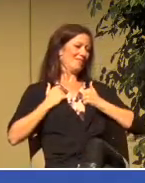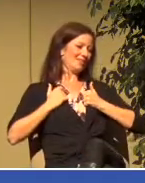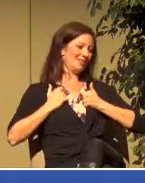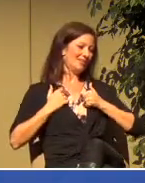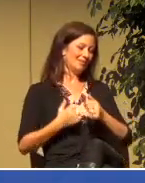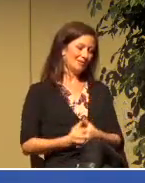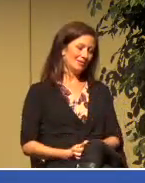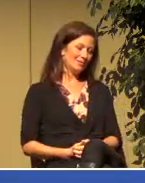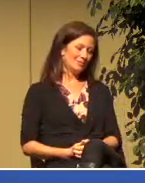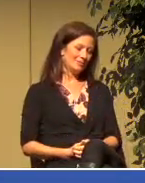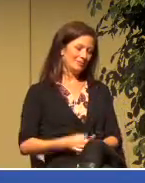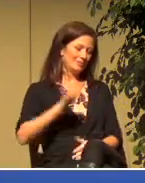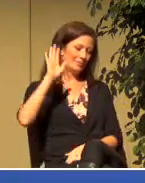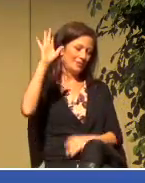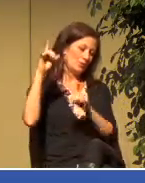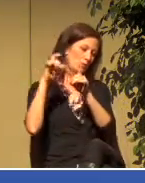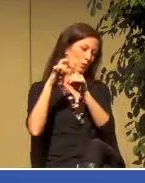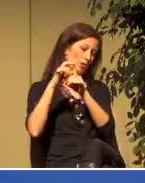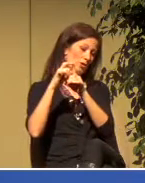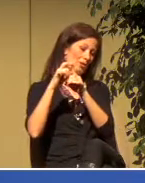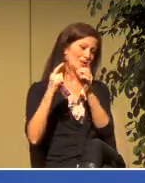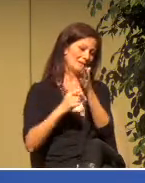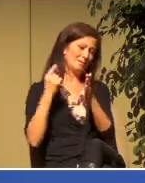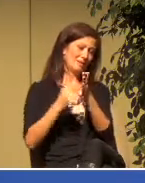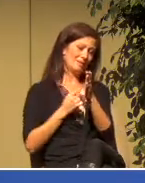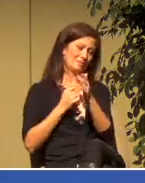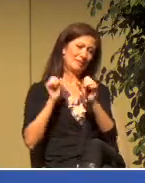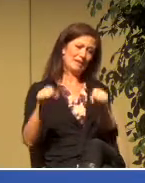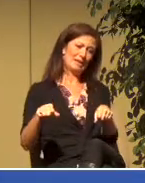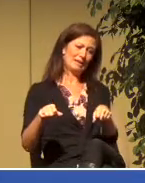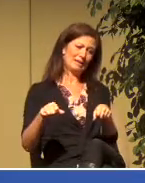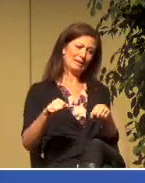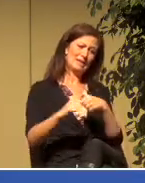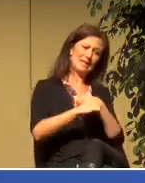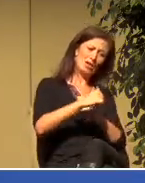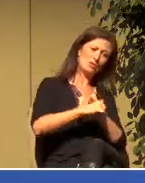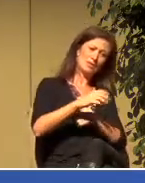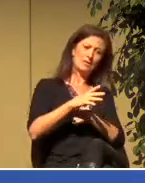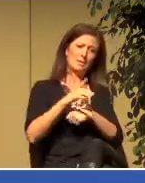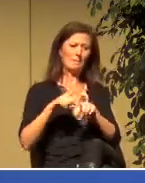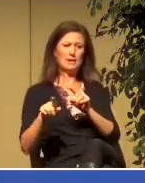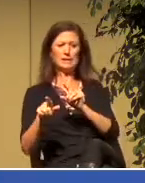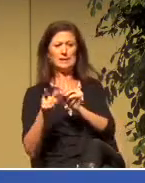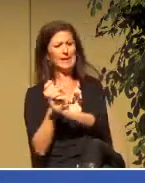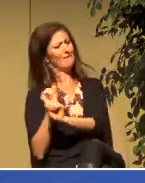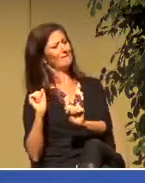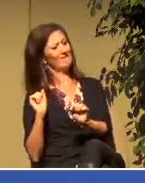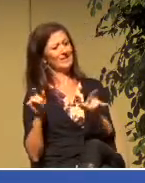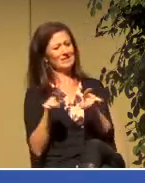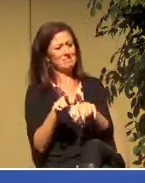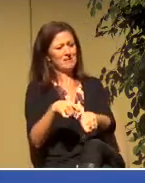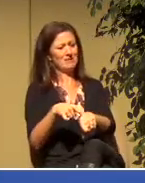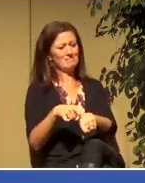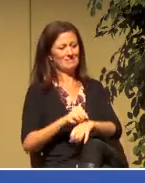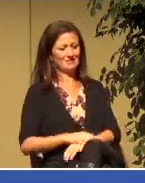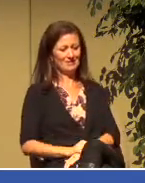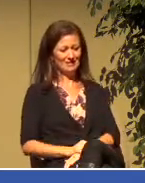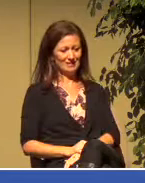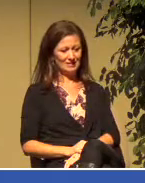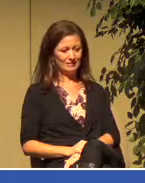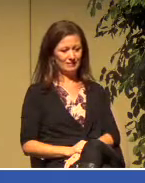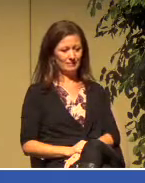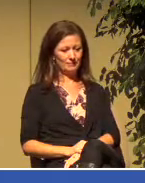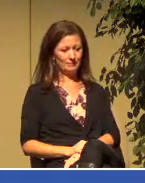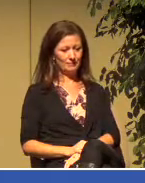And Your Word also is a double-edged sword. Even as we sit here to dissect Your Word,